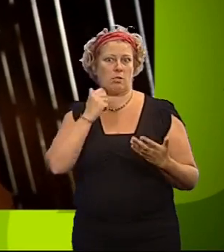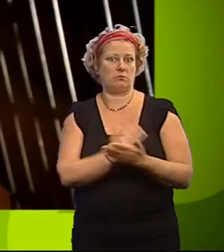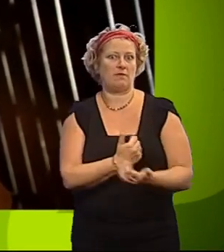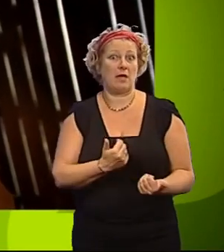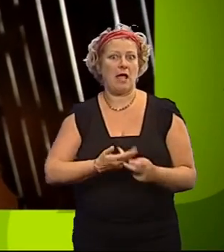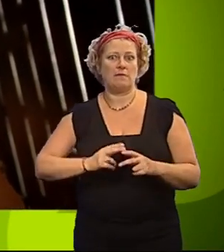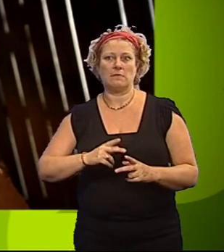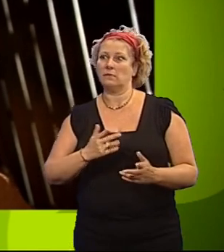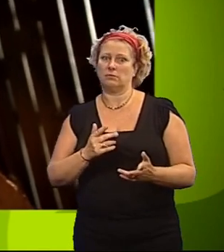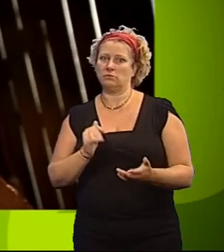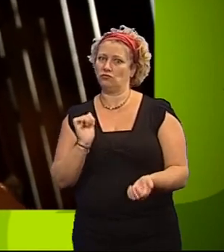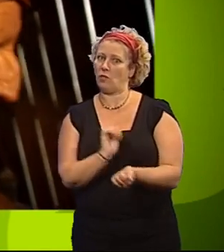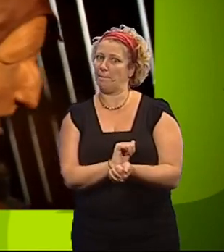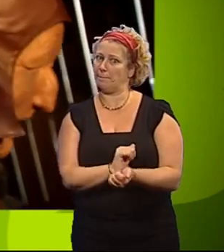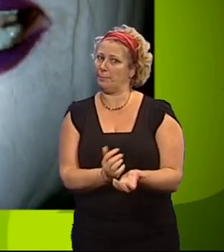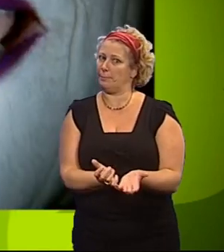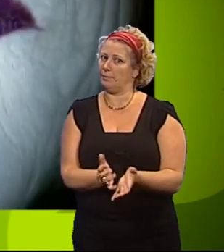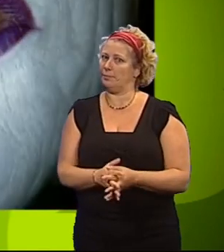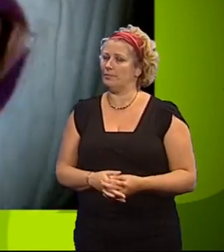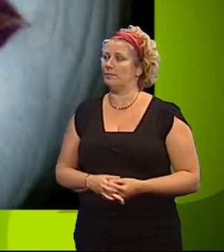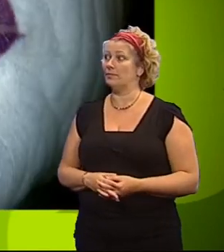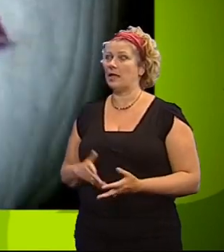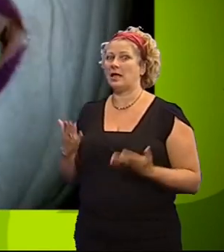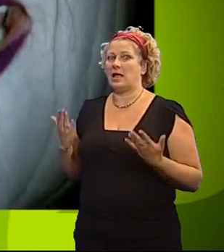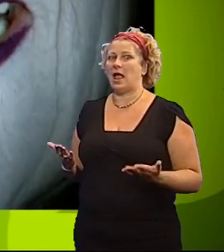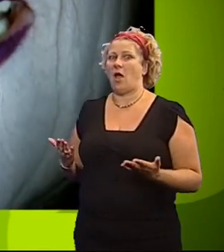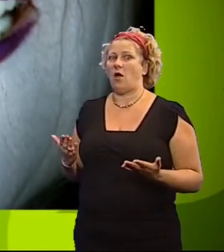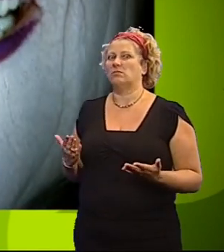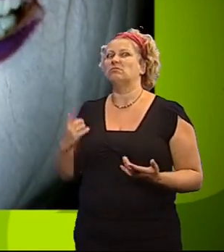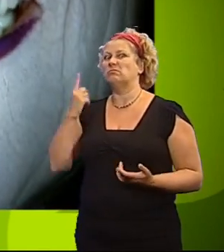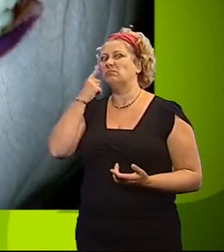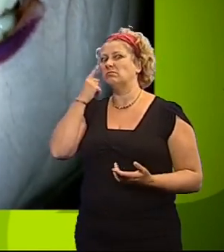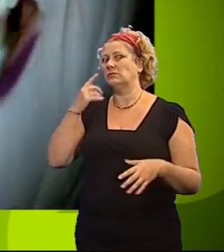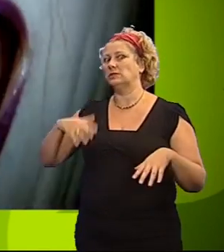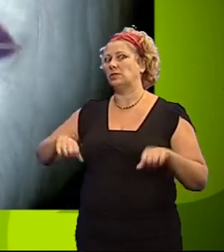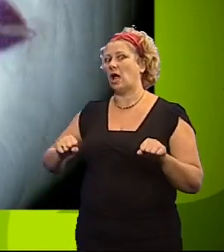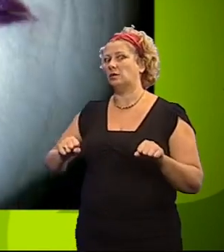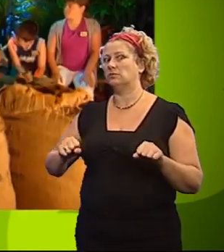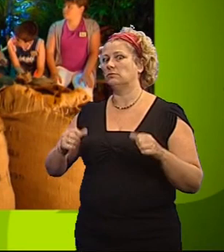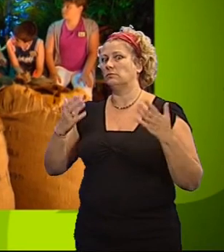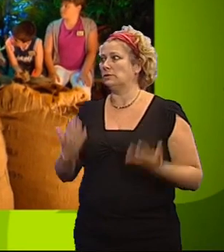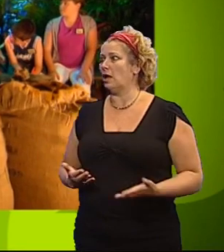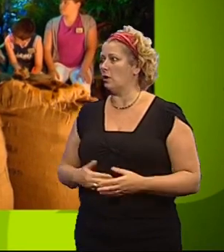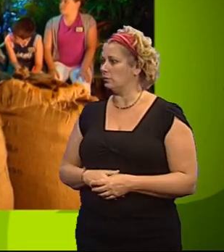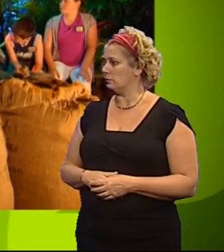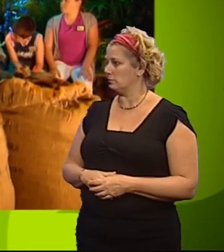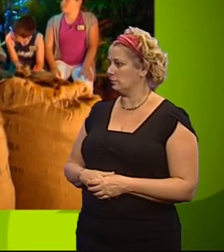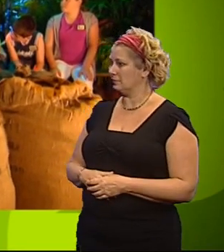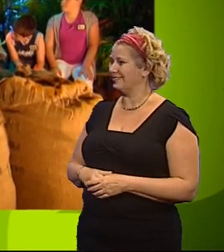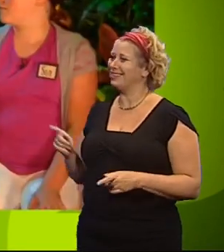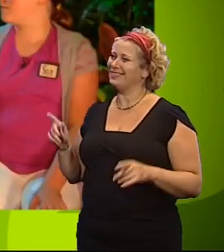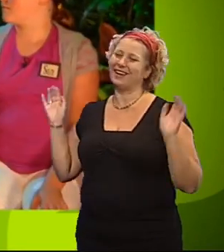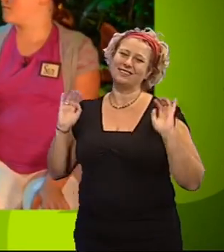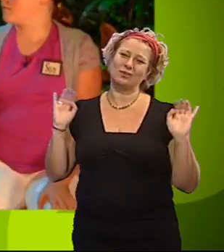not, she'll be trapped. Let the challenge begin now. Hello there, my